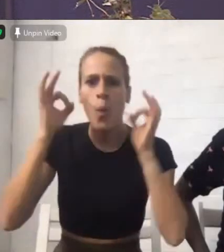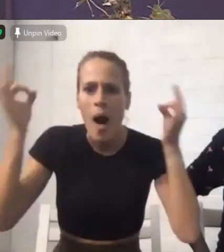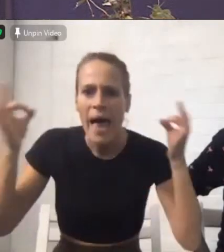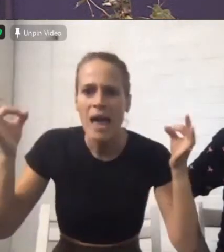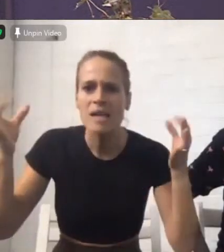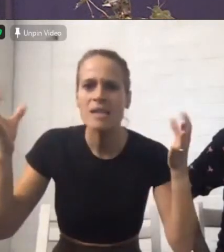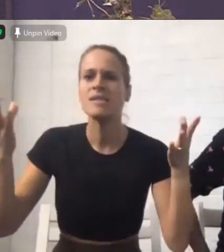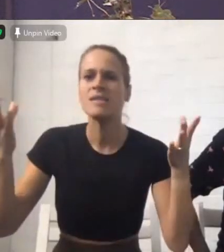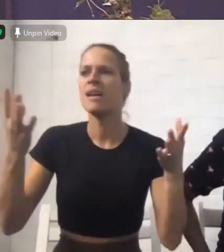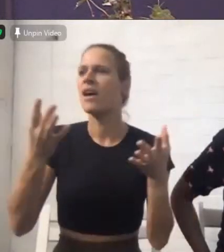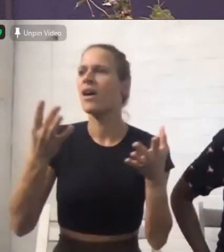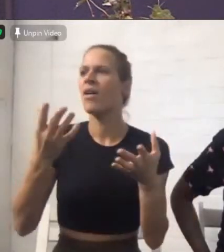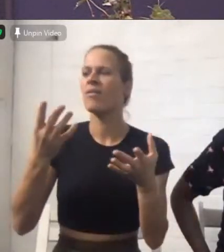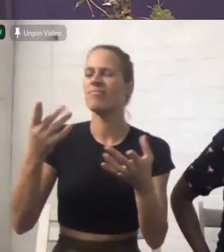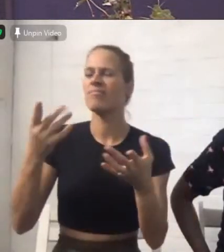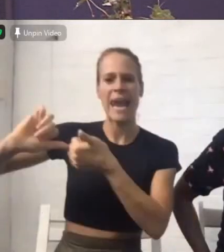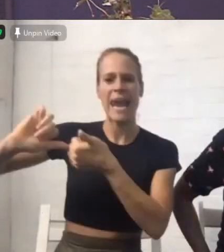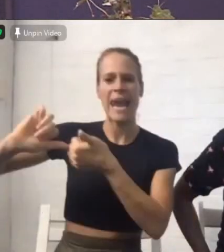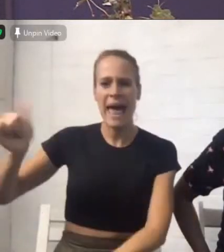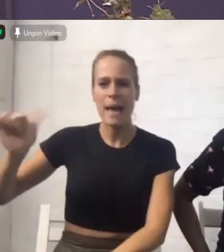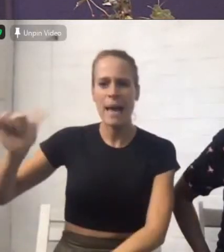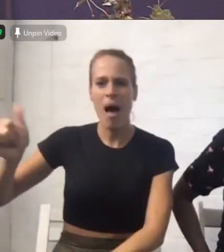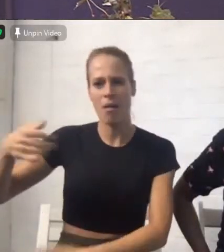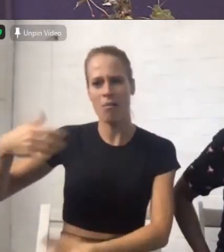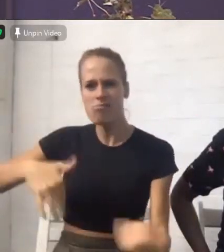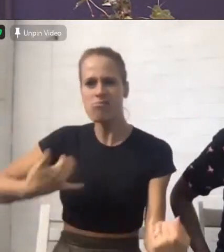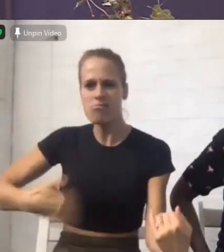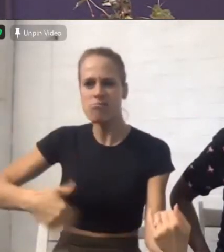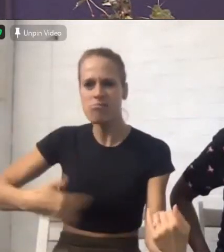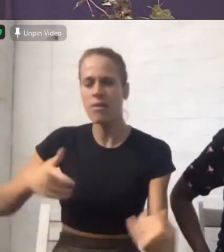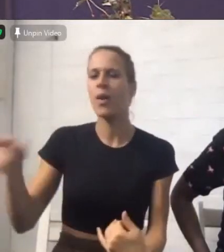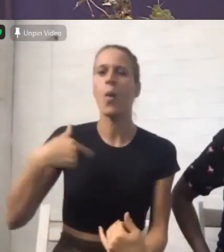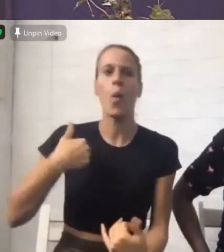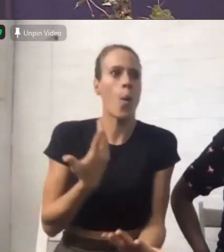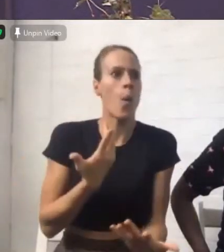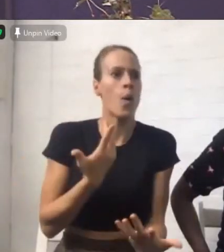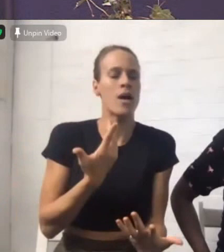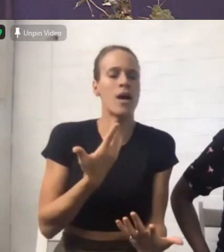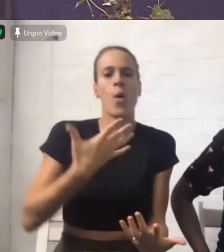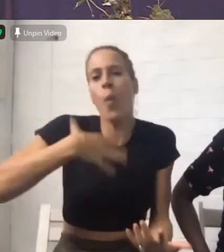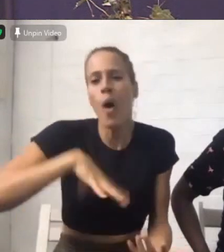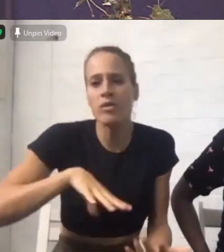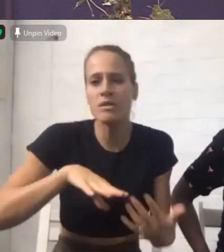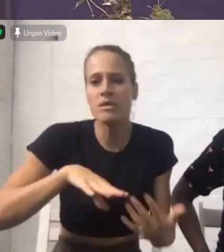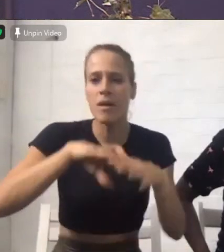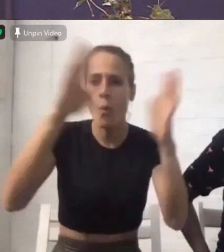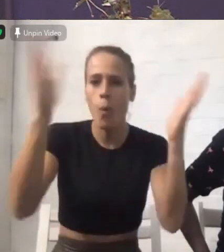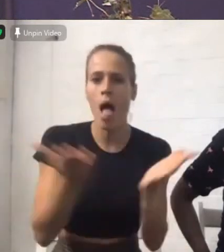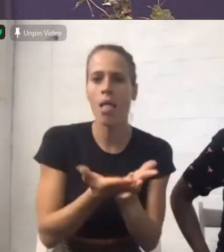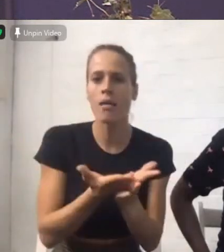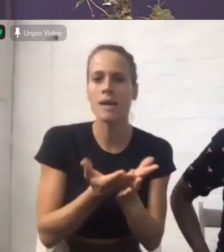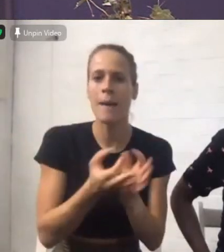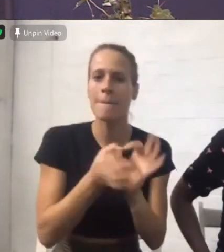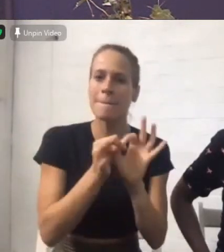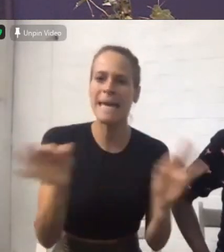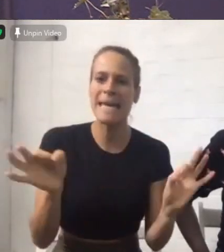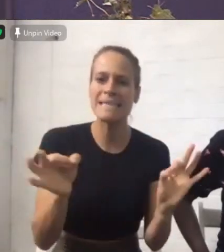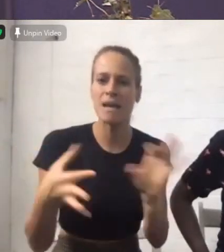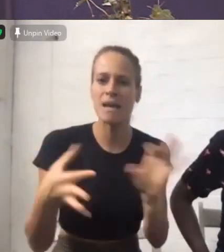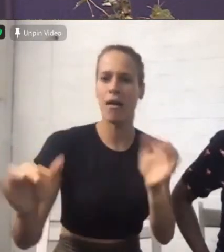to have the best trading agreement in the world with the neighboring nation. You just don't want to be at war.